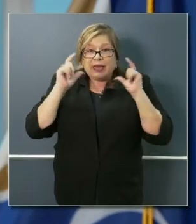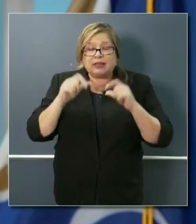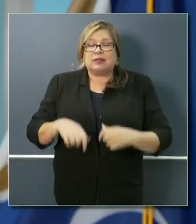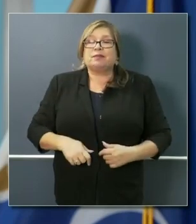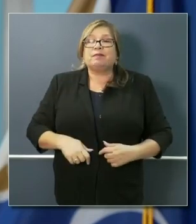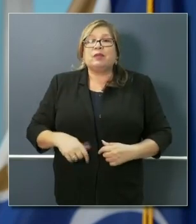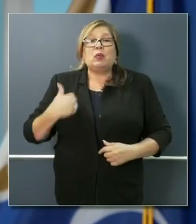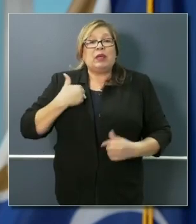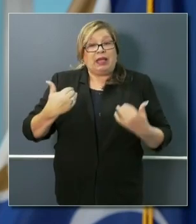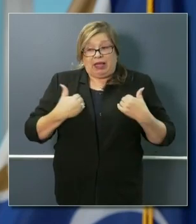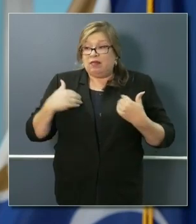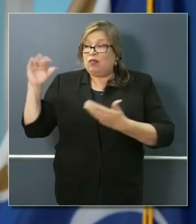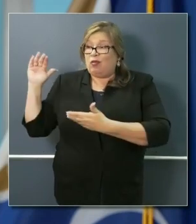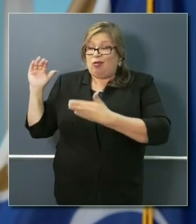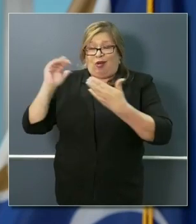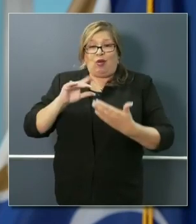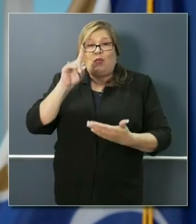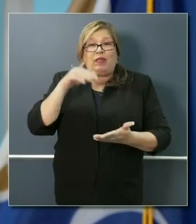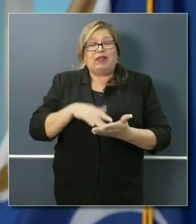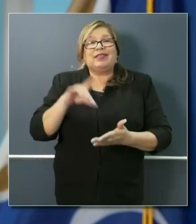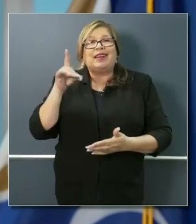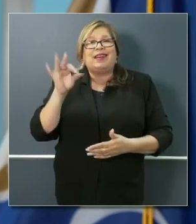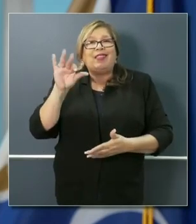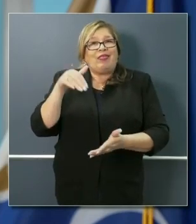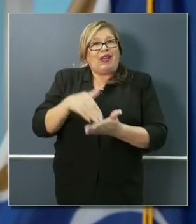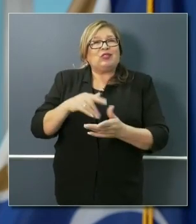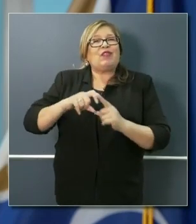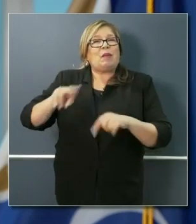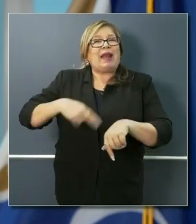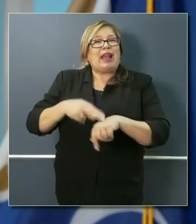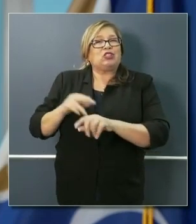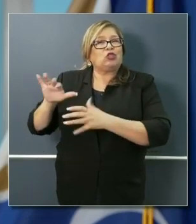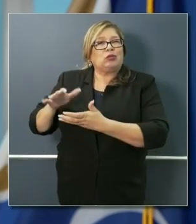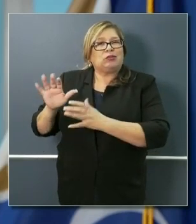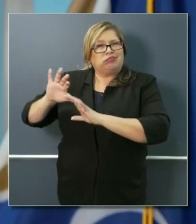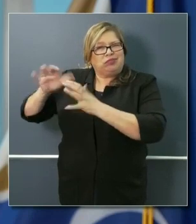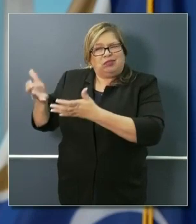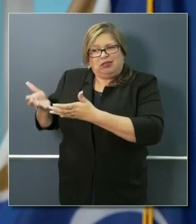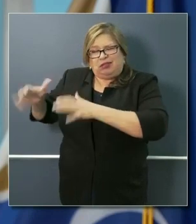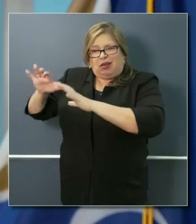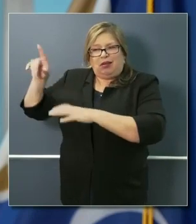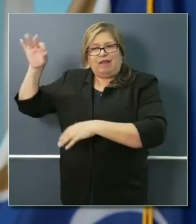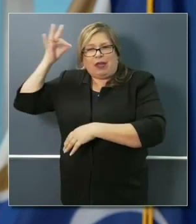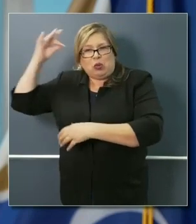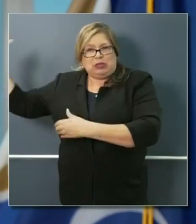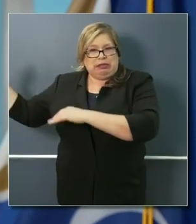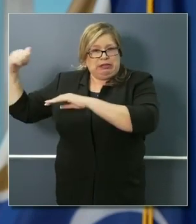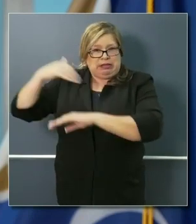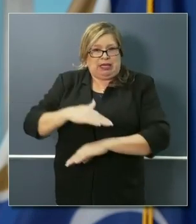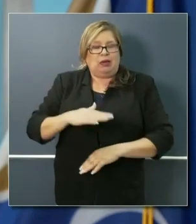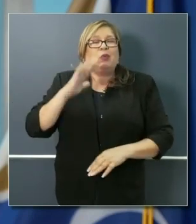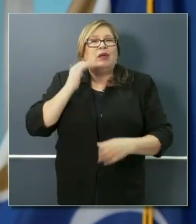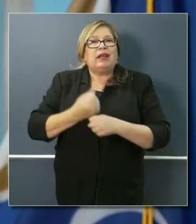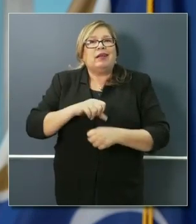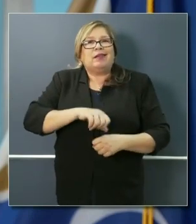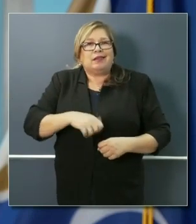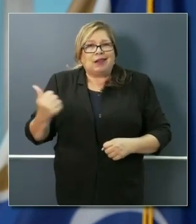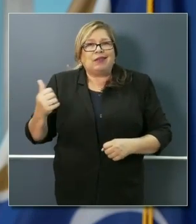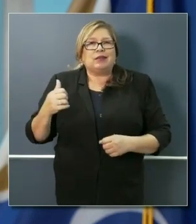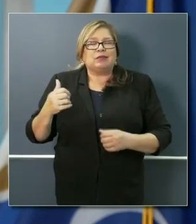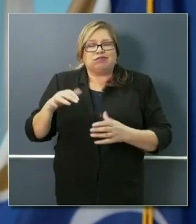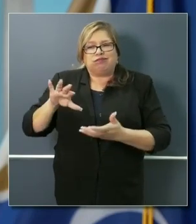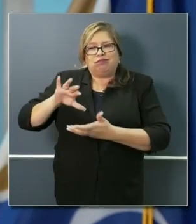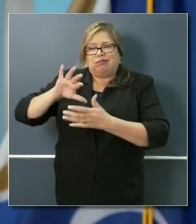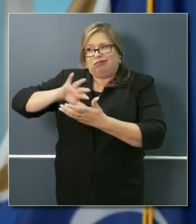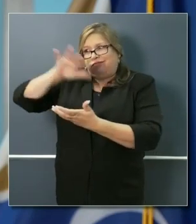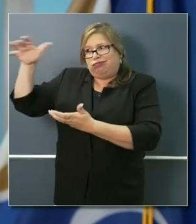,089,000 from the national stockpile, and apparently we're going to get another 176,000 masks. We were just